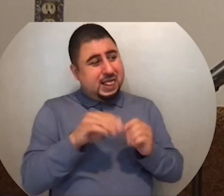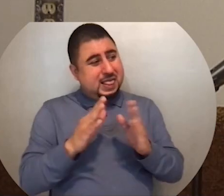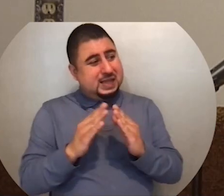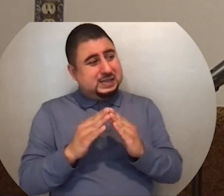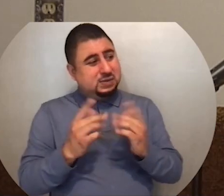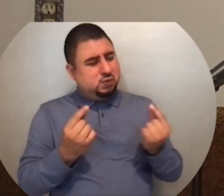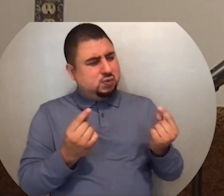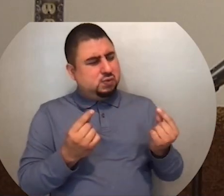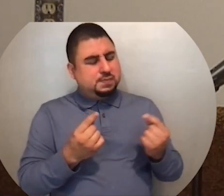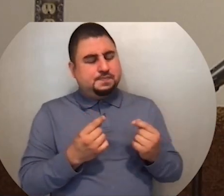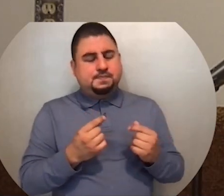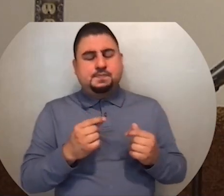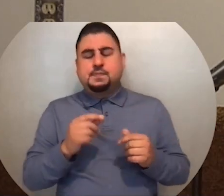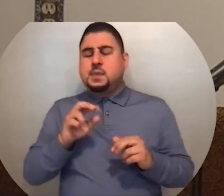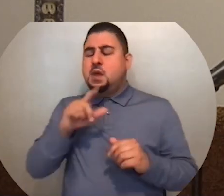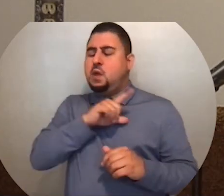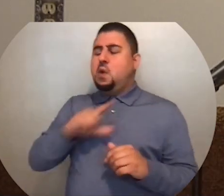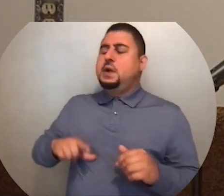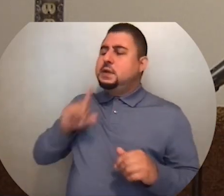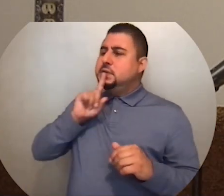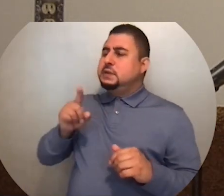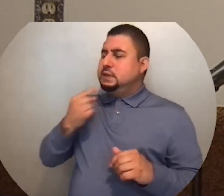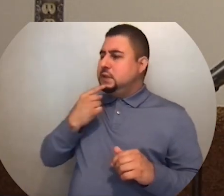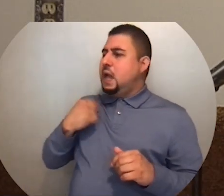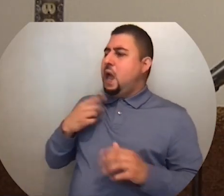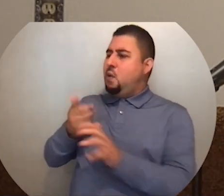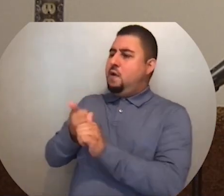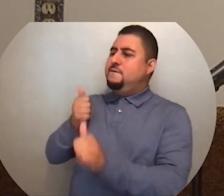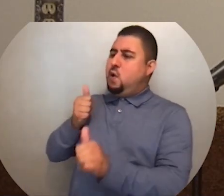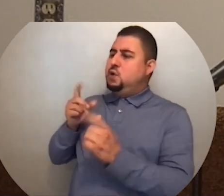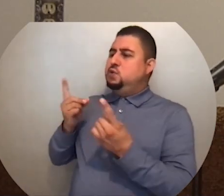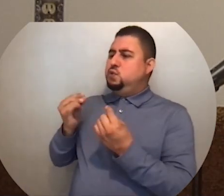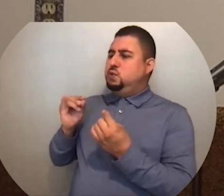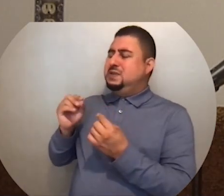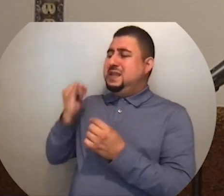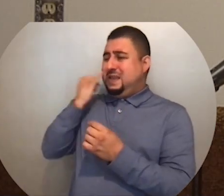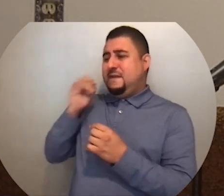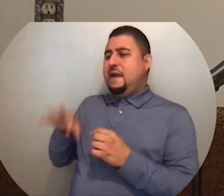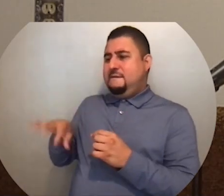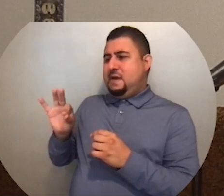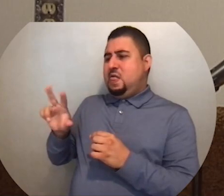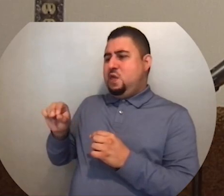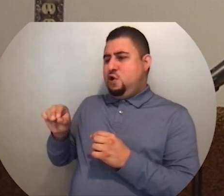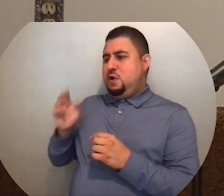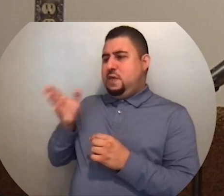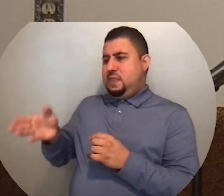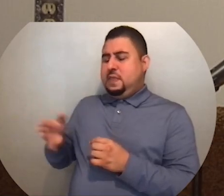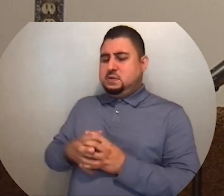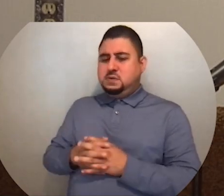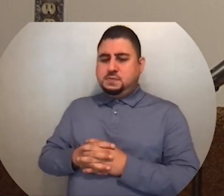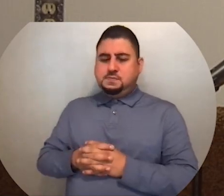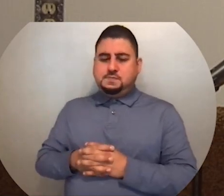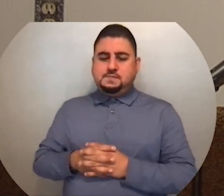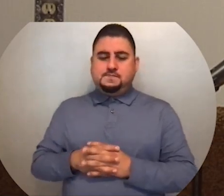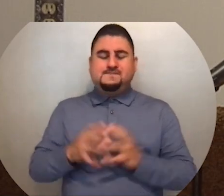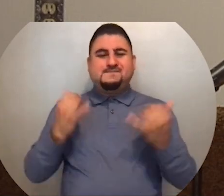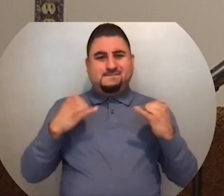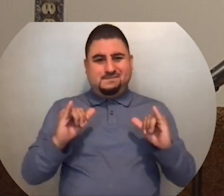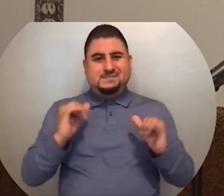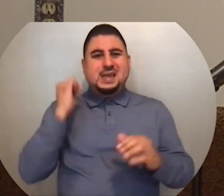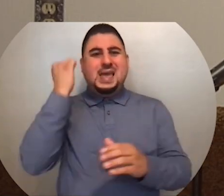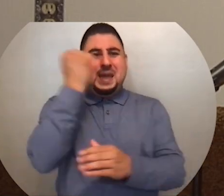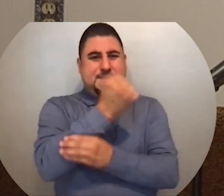He replied, I will forbear doing it if I can find but thirty there. Still